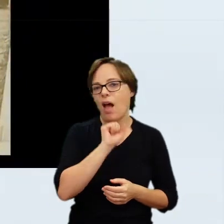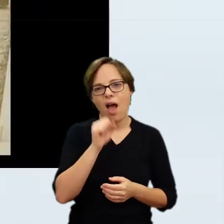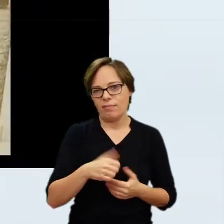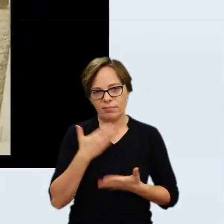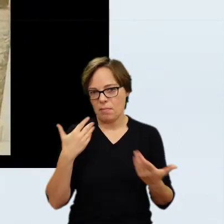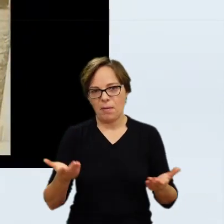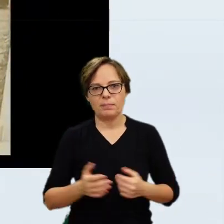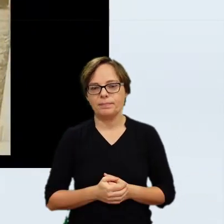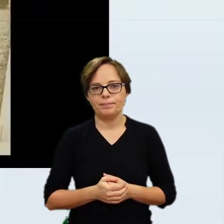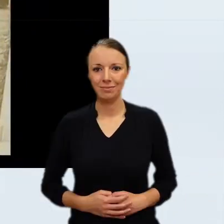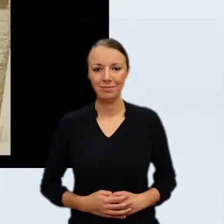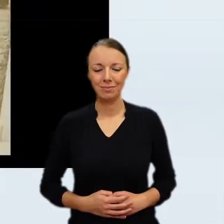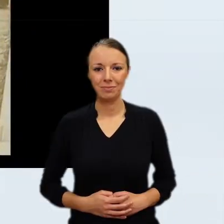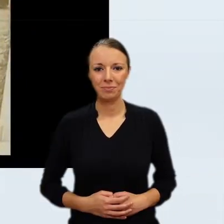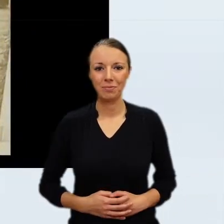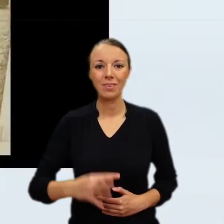more.